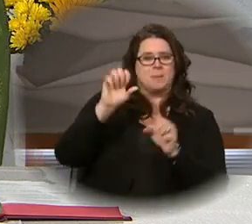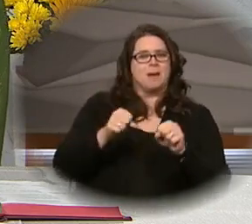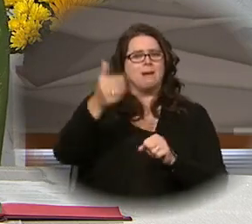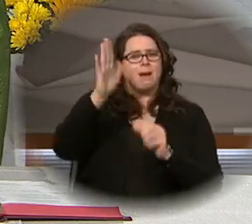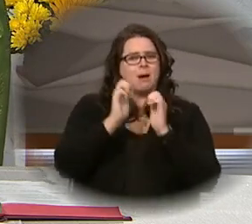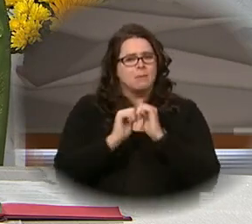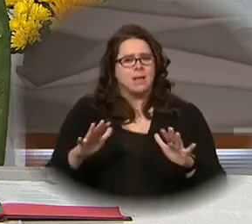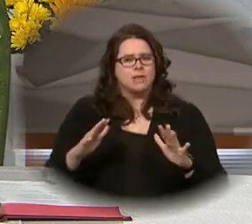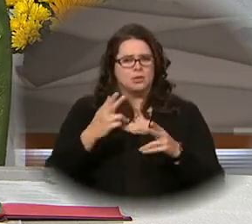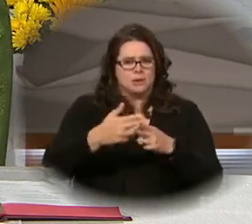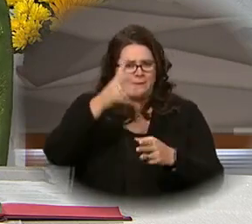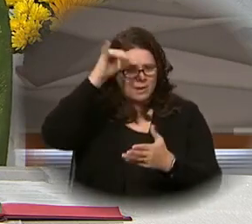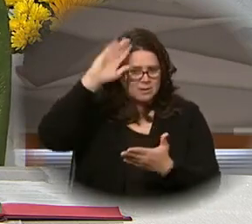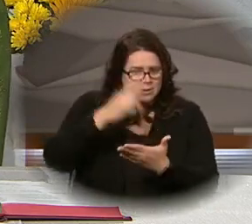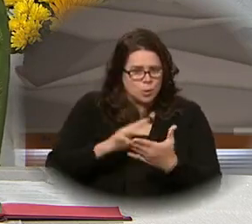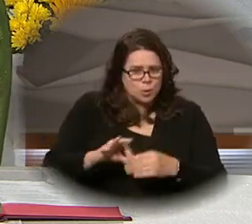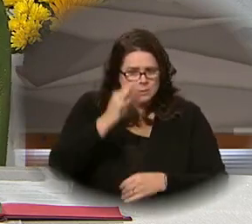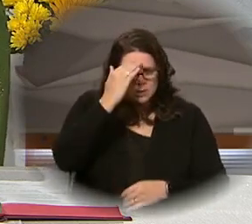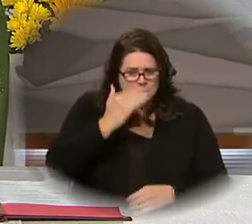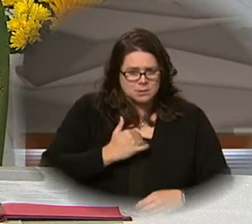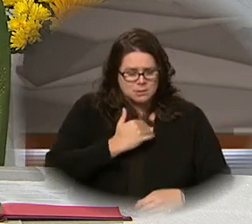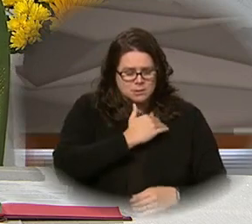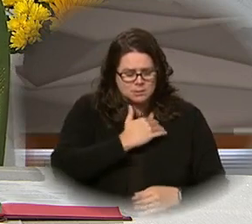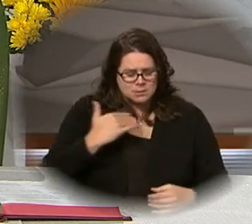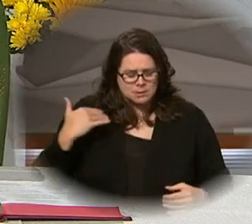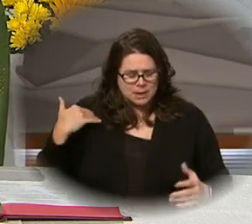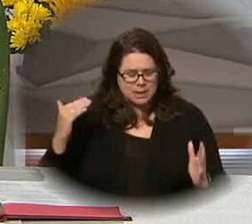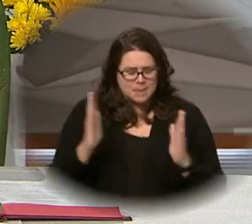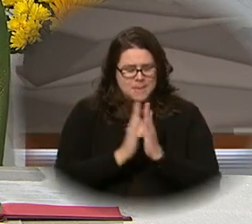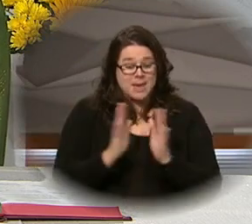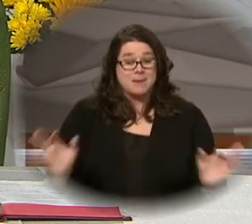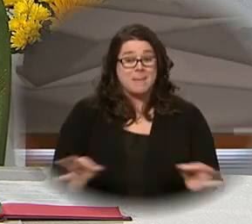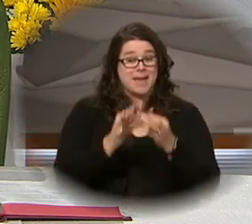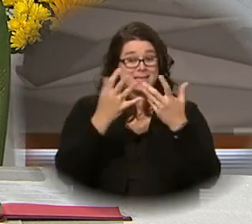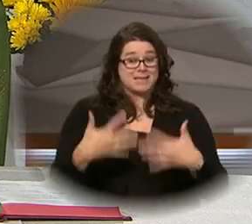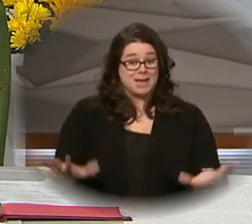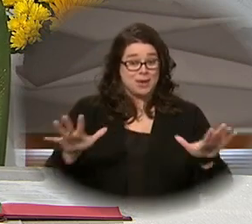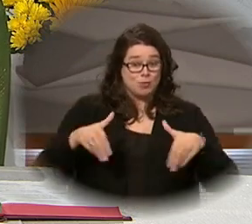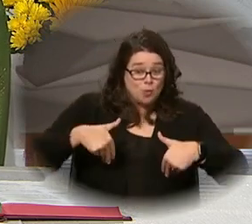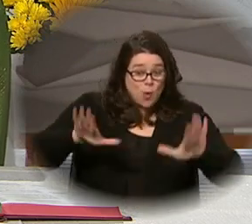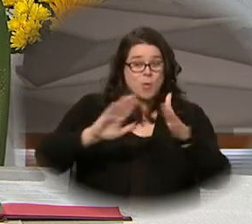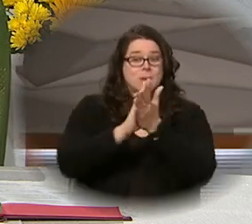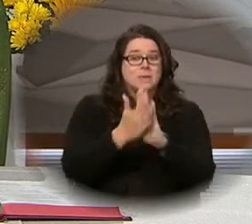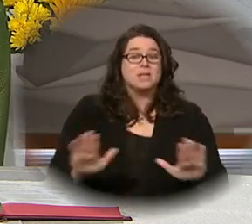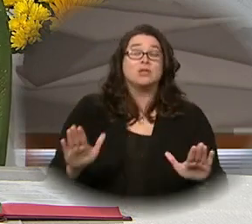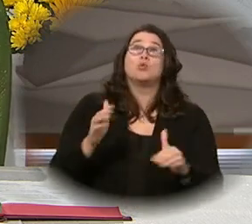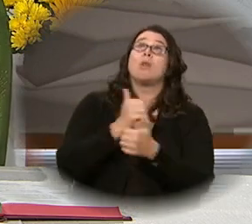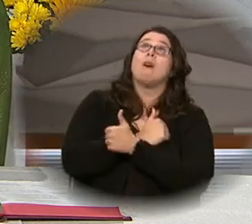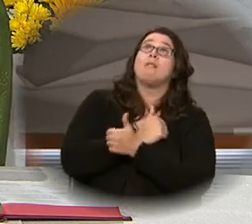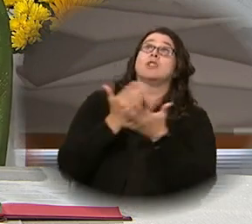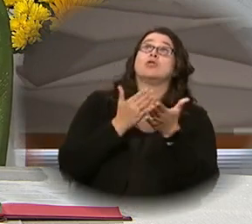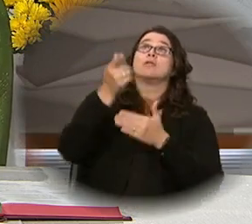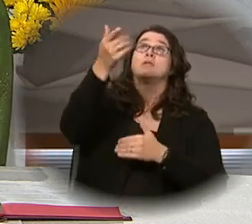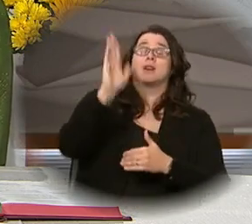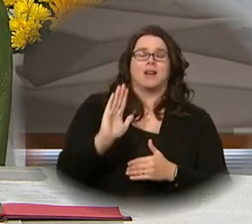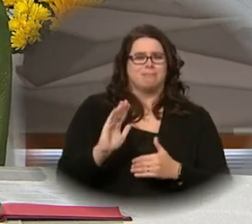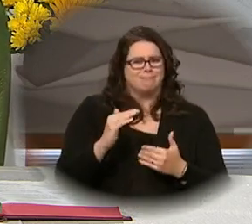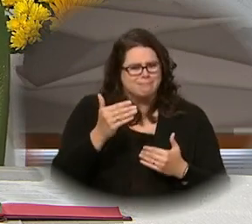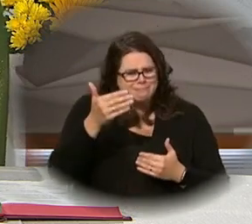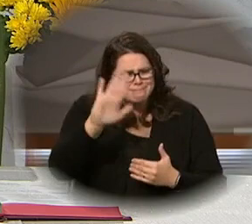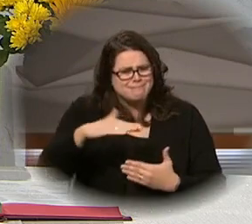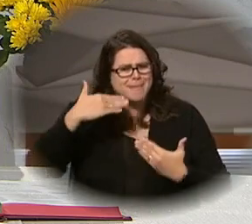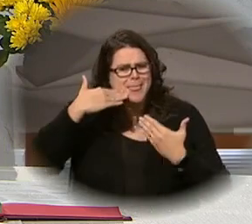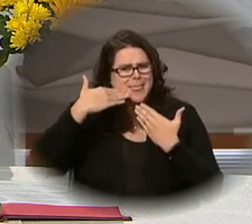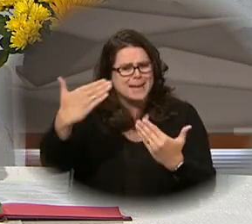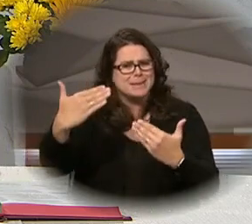Father, the Son, and the Holy Spirit. Amen. As our Mass has ended, let us go in peace to love and serve the Lord. Thanks